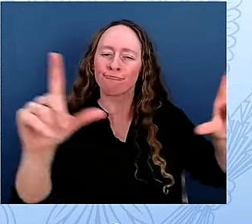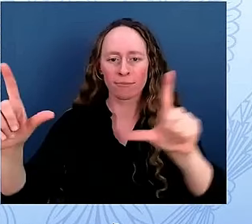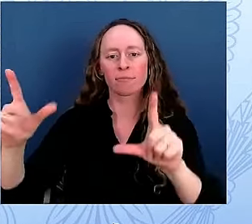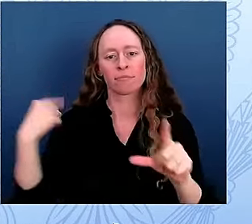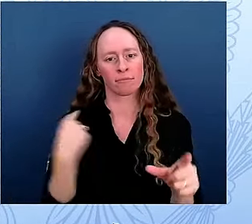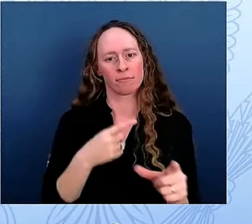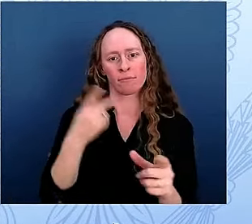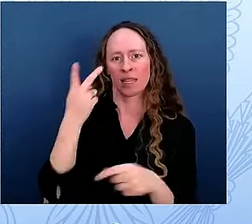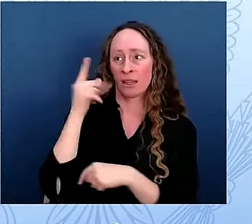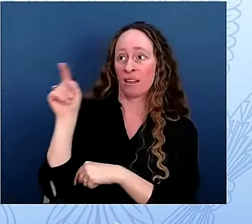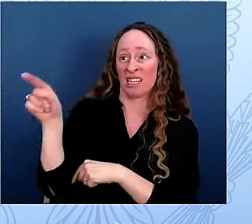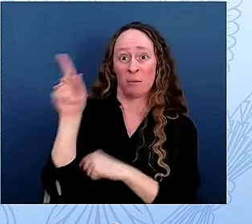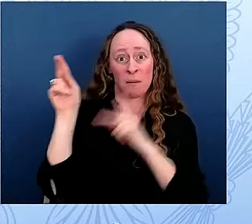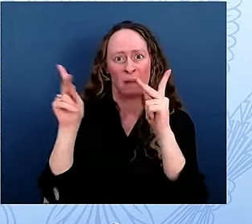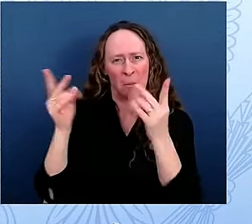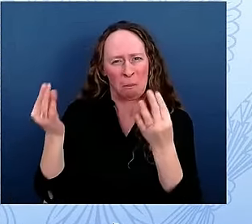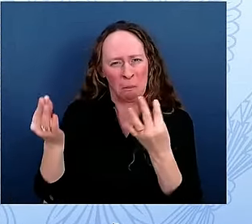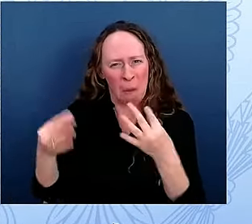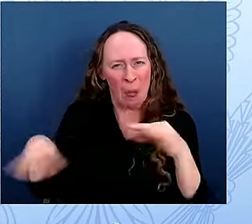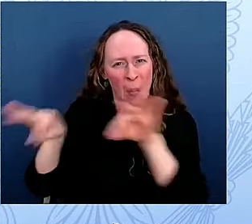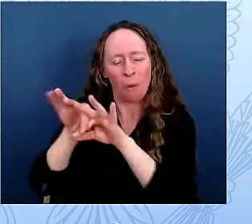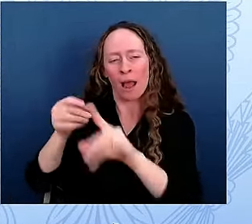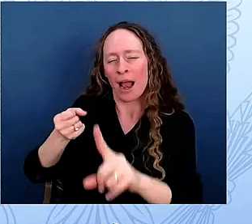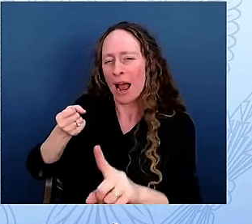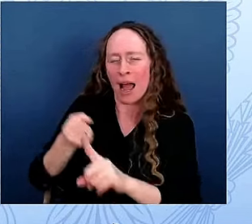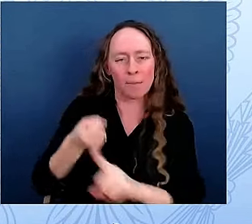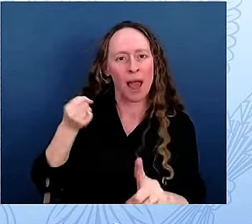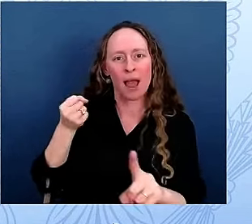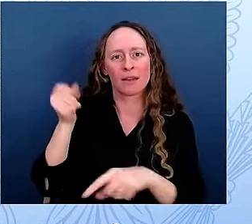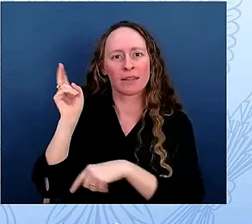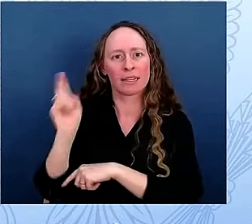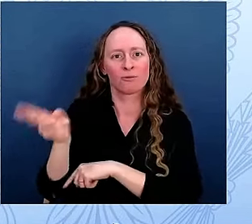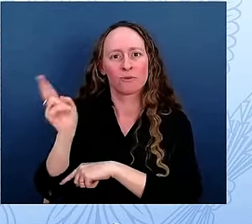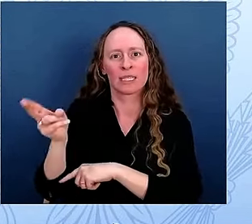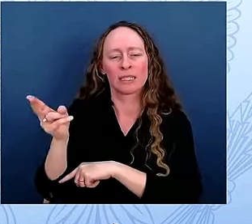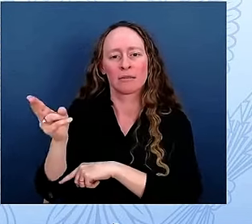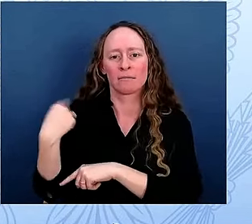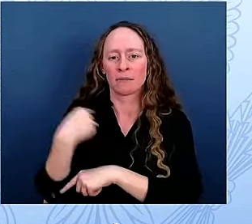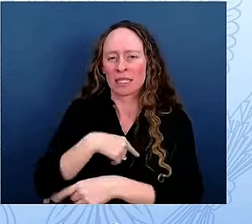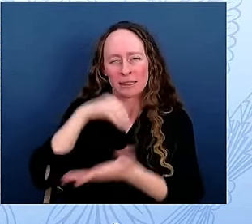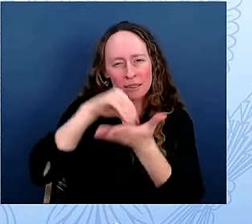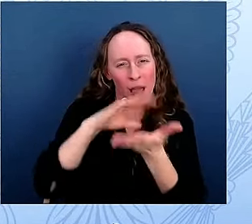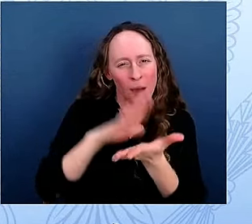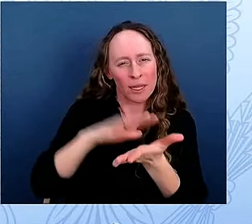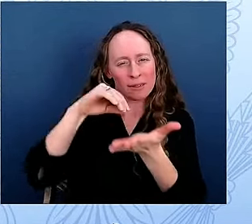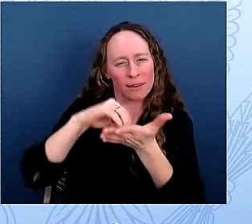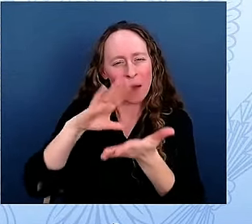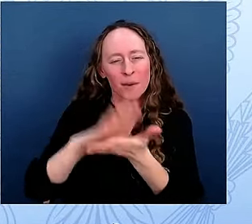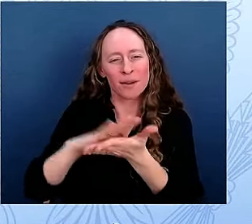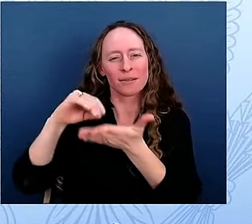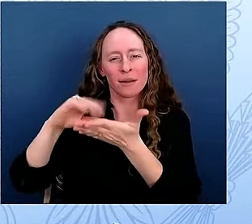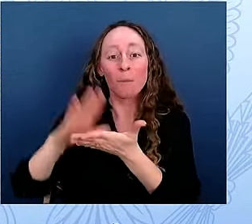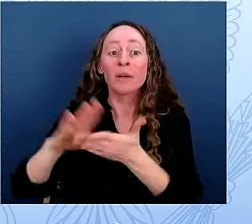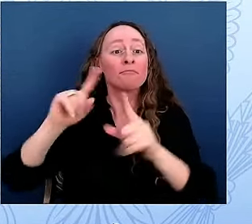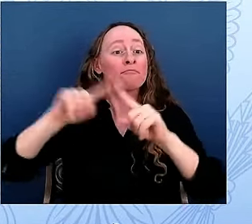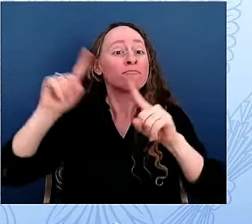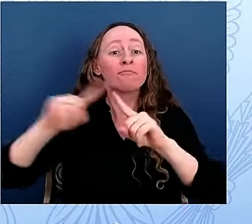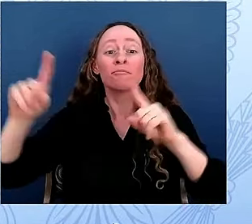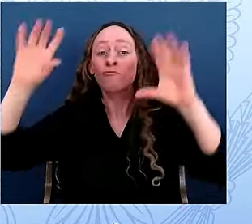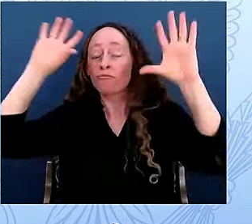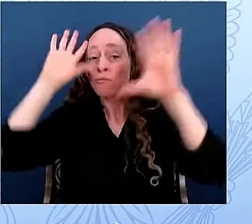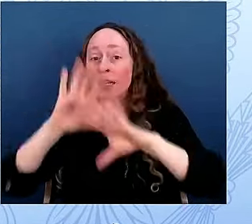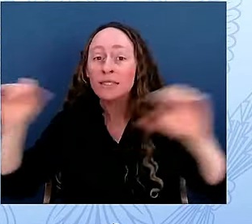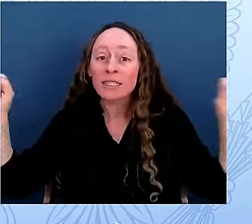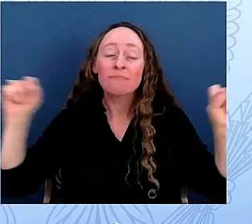truth that it has always been people. Our leaders, including presidents and first ladies and their families, and also countless